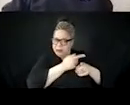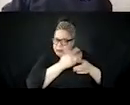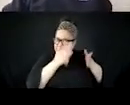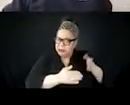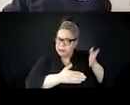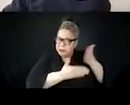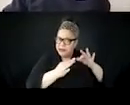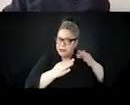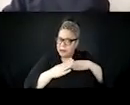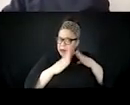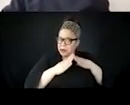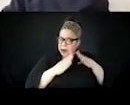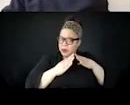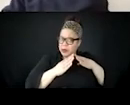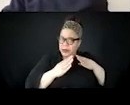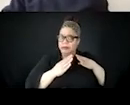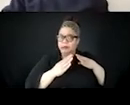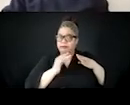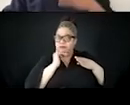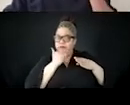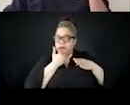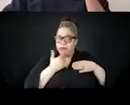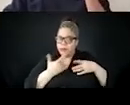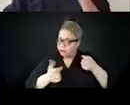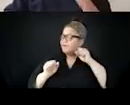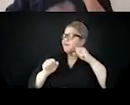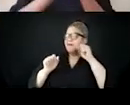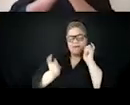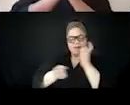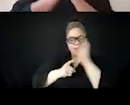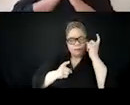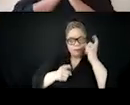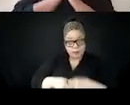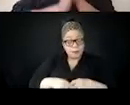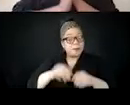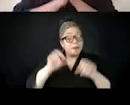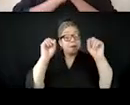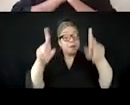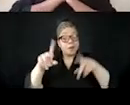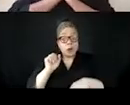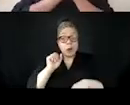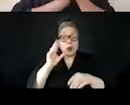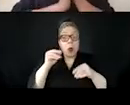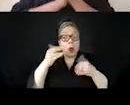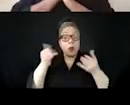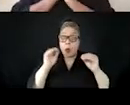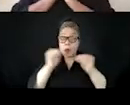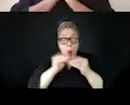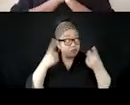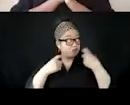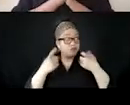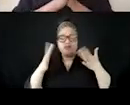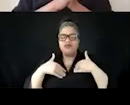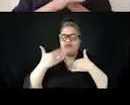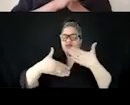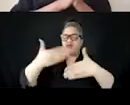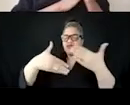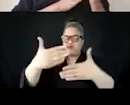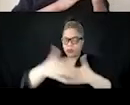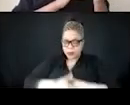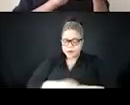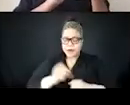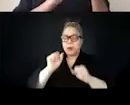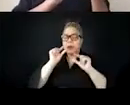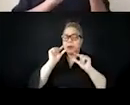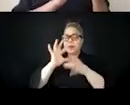move this along. Um, so a little context and grunting. So as we dive into this information more deeply, I think it's important to keep our